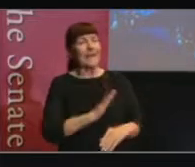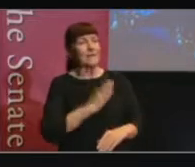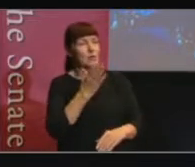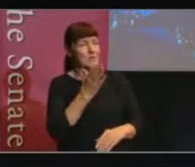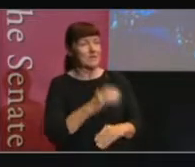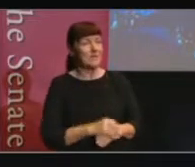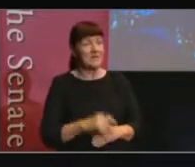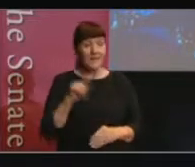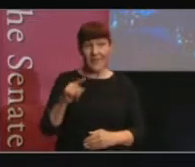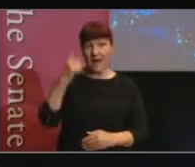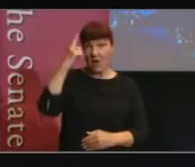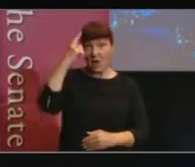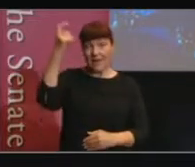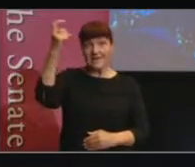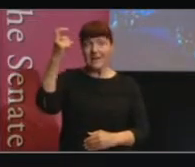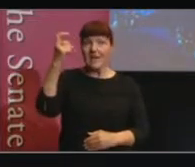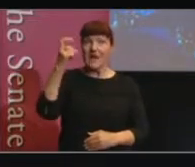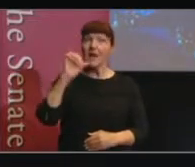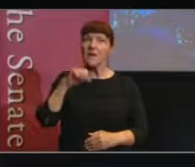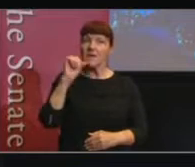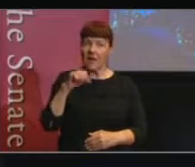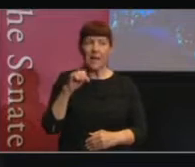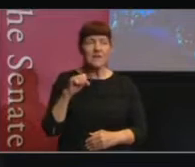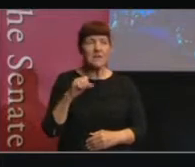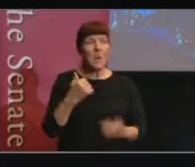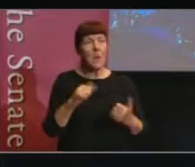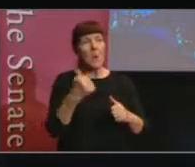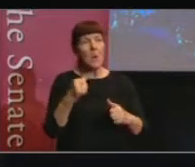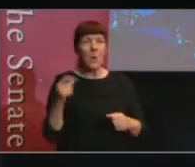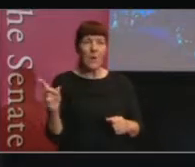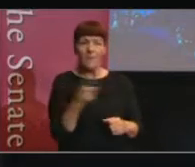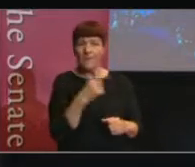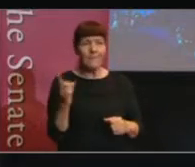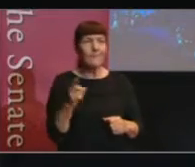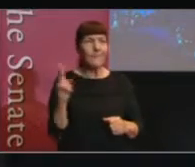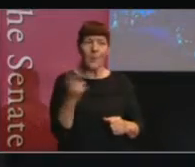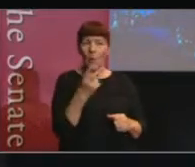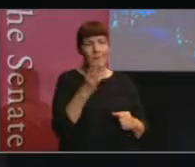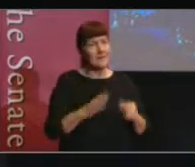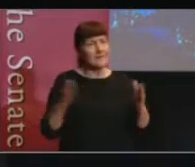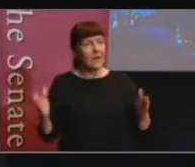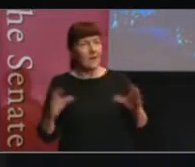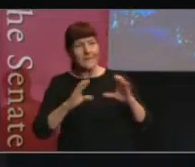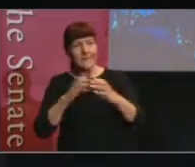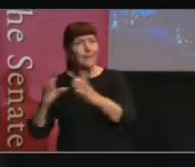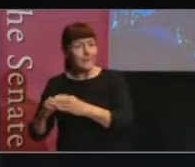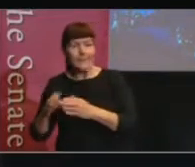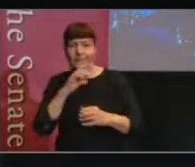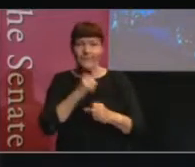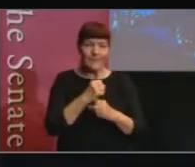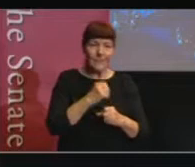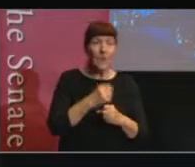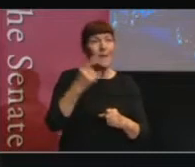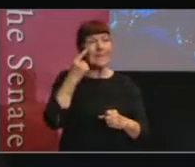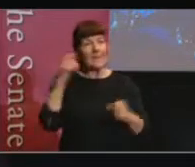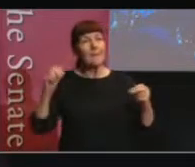that that idea resonates across political lines. We definitely see the idea of parliamentary accountability